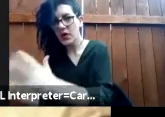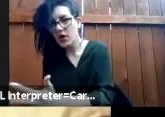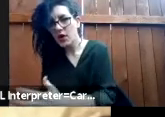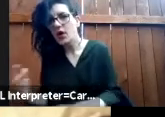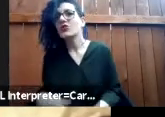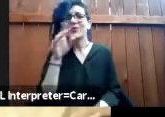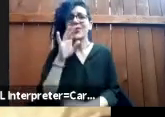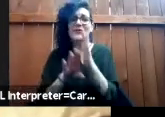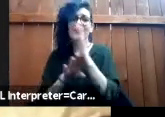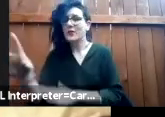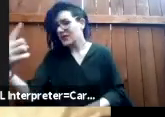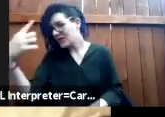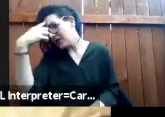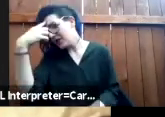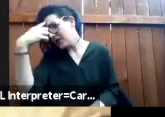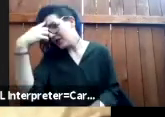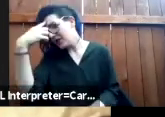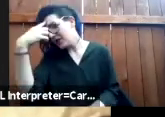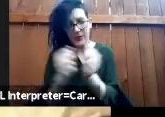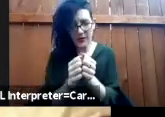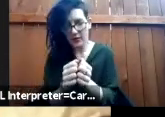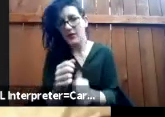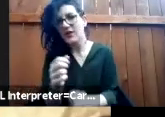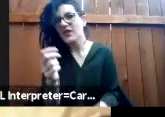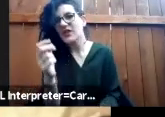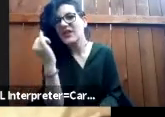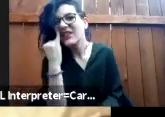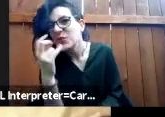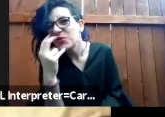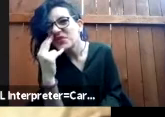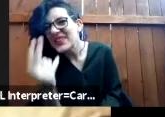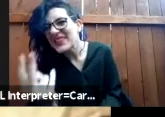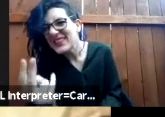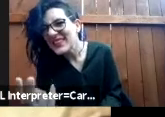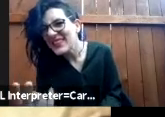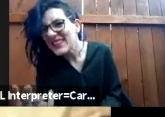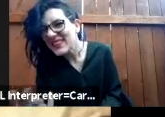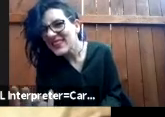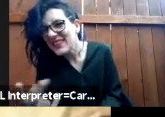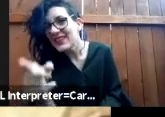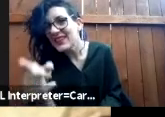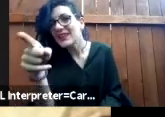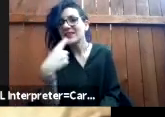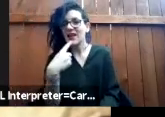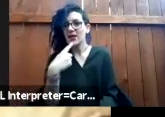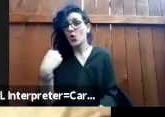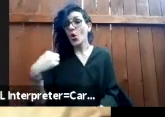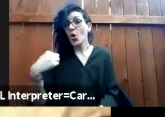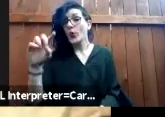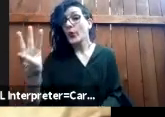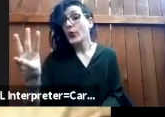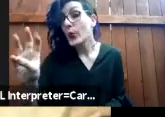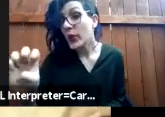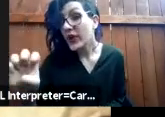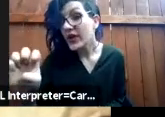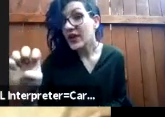along with the bear which is like you can see like a little zoom in of it which is this like we can't bear this anymore type of bear and for